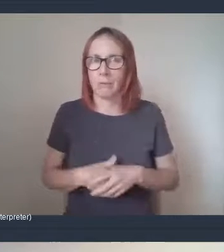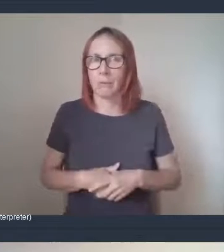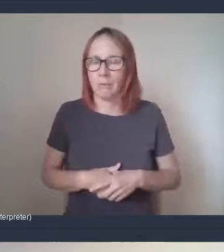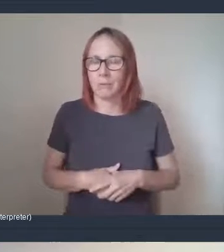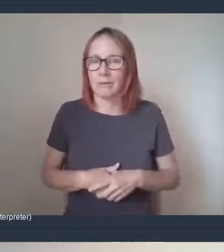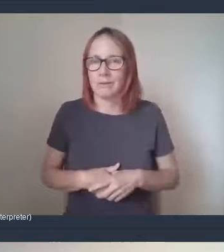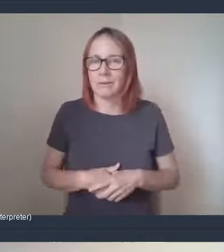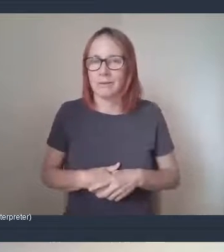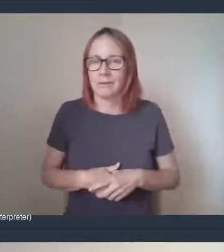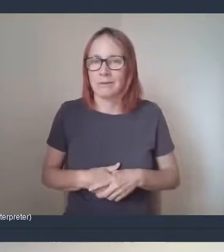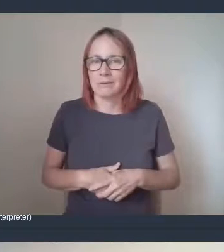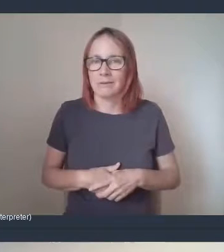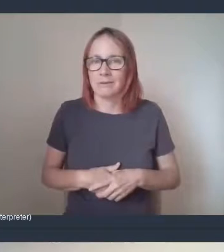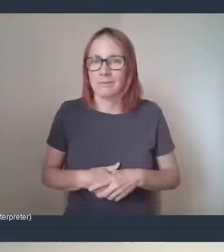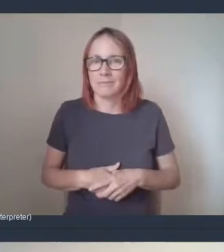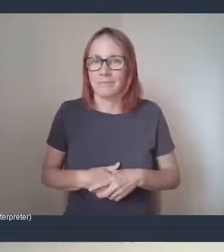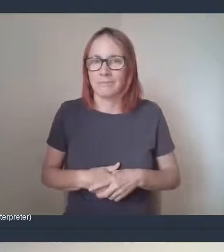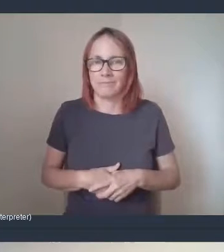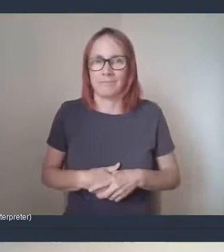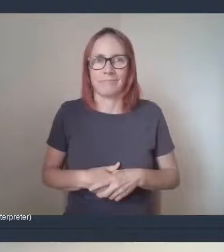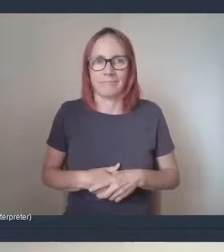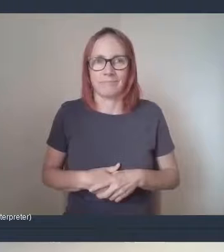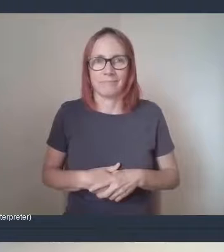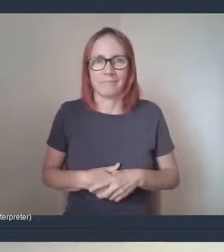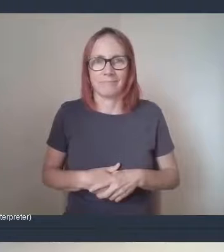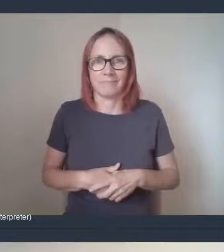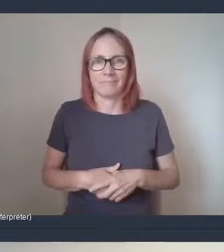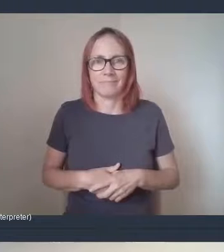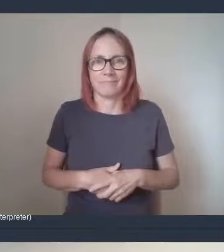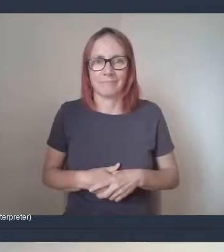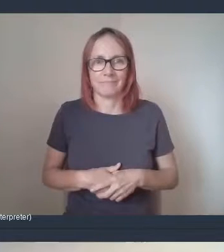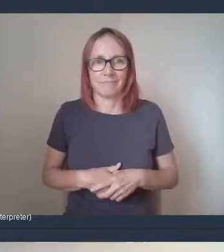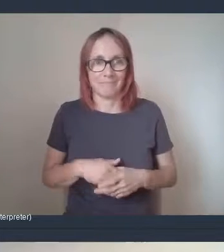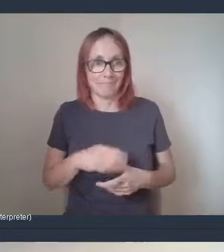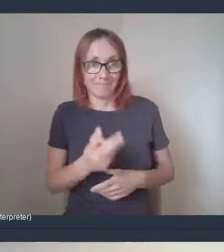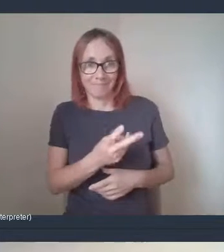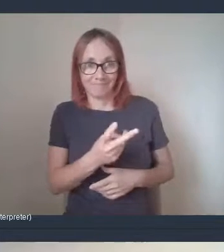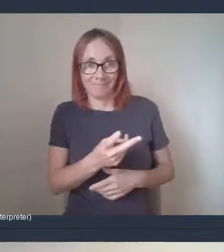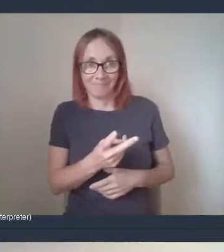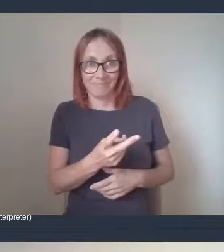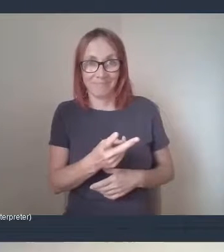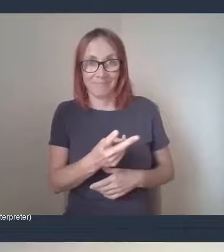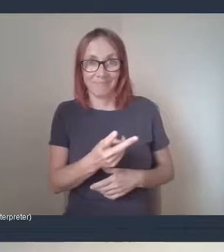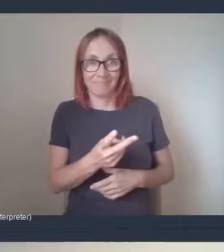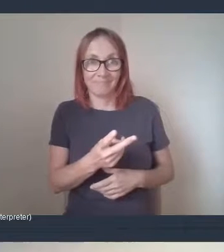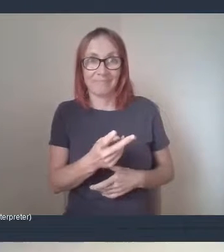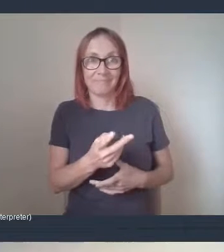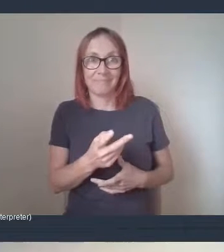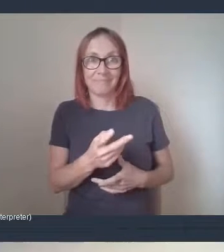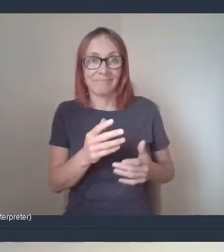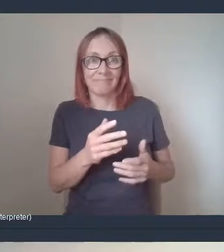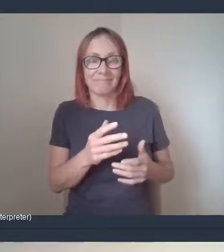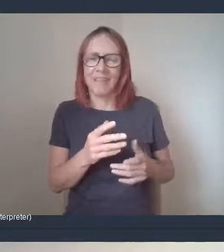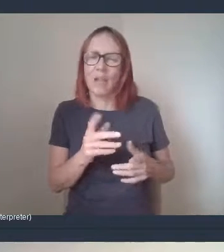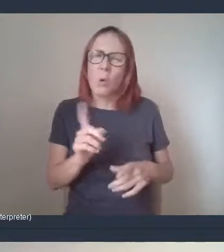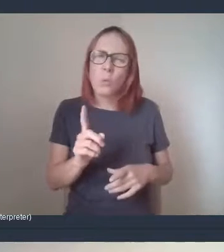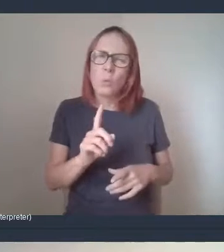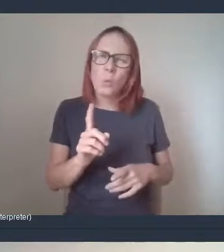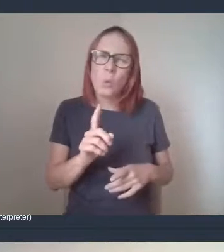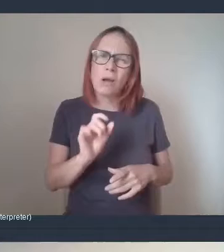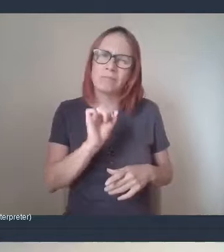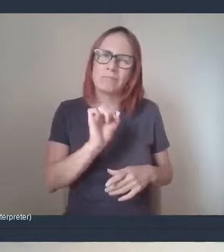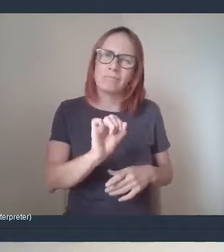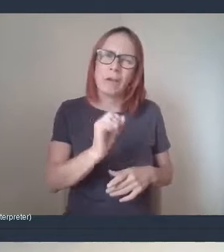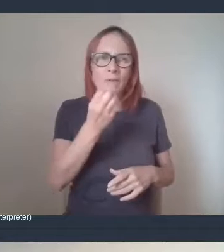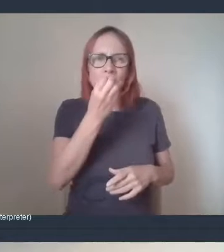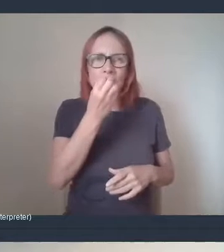Would like to take the main ethos of food for your future please?